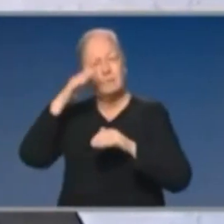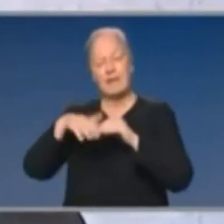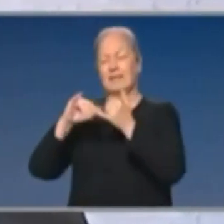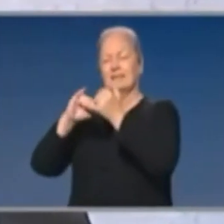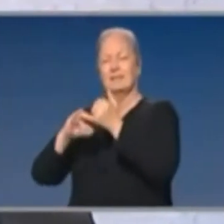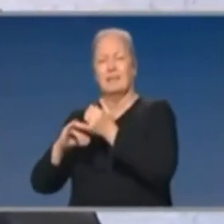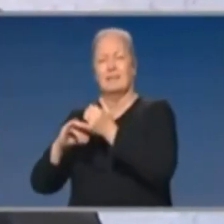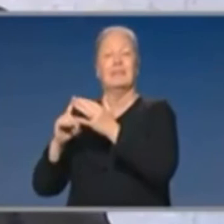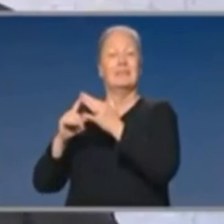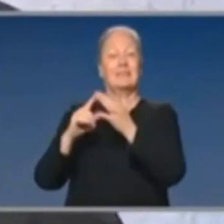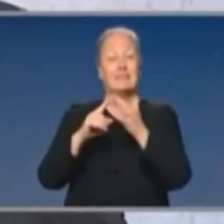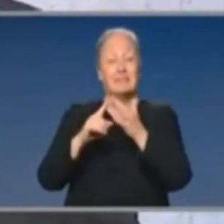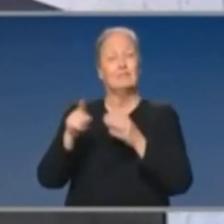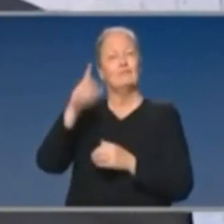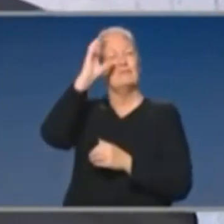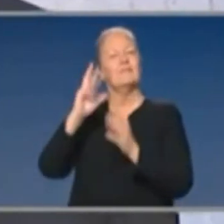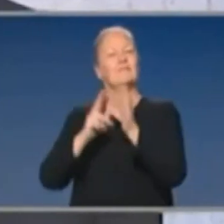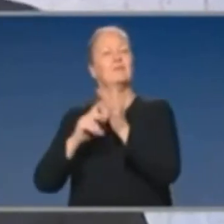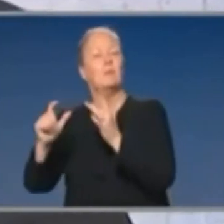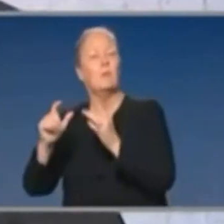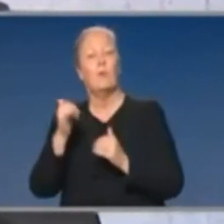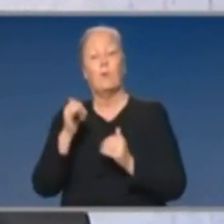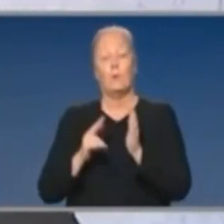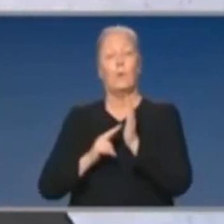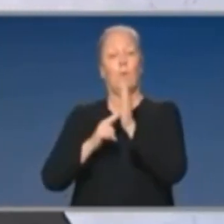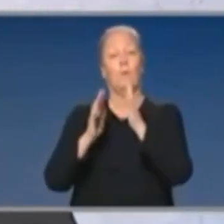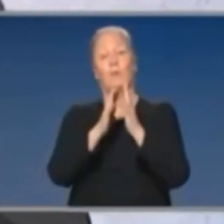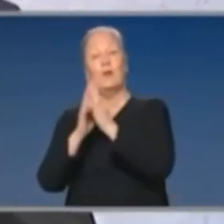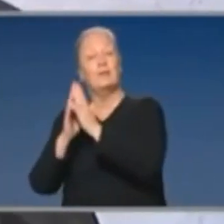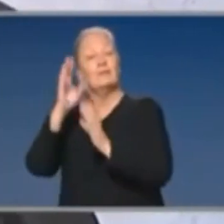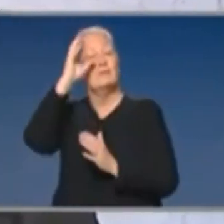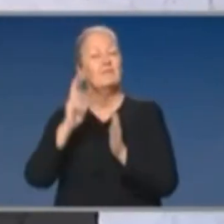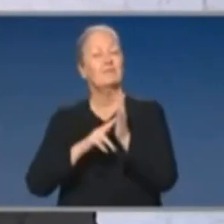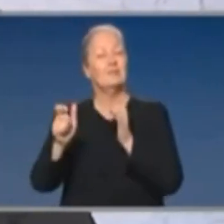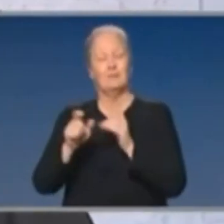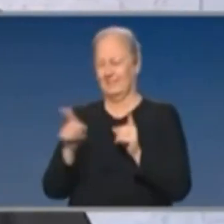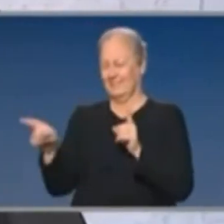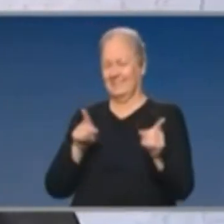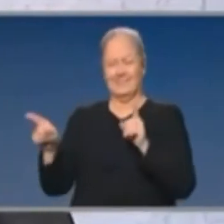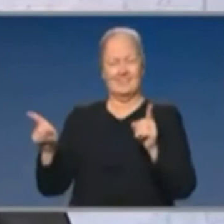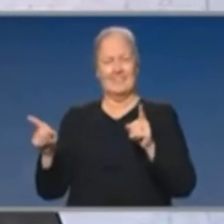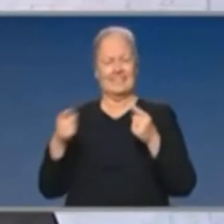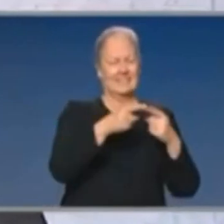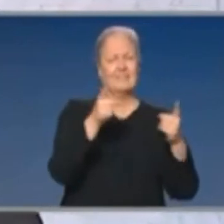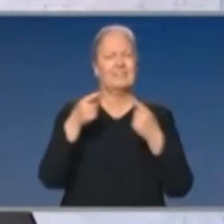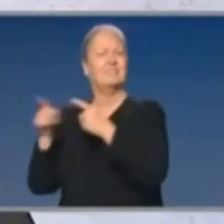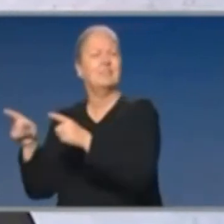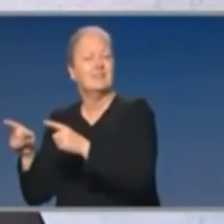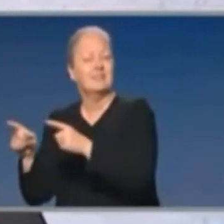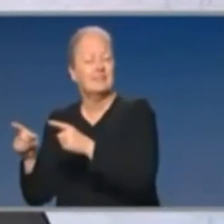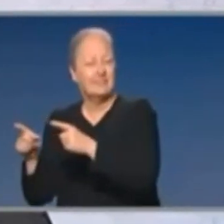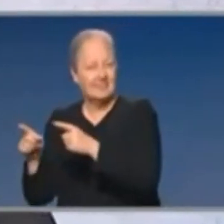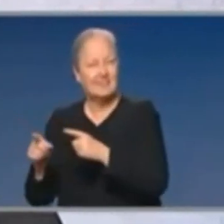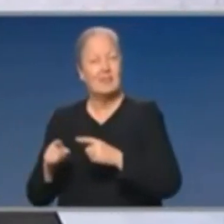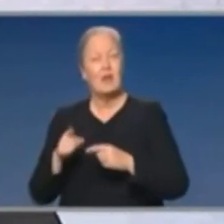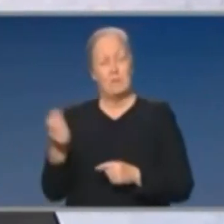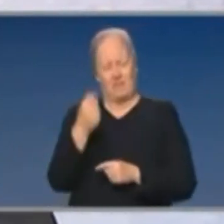regional Victoria the same as northwestern regional Victoria. It doesn't. It actually treats